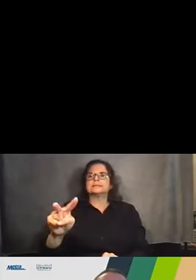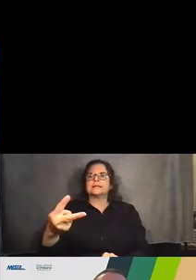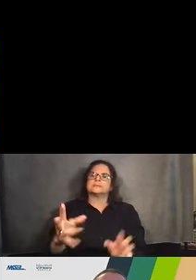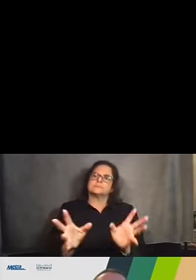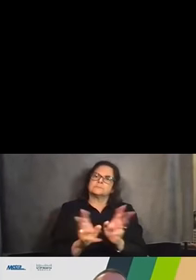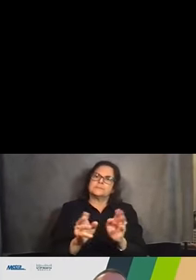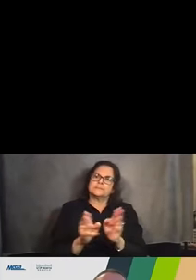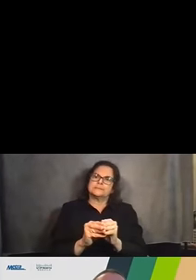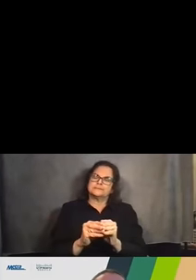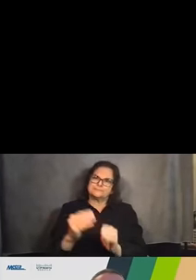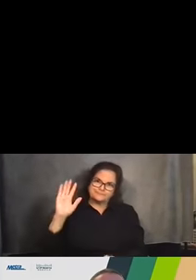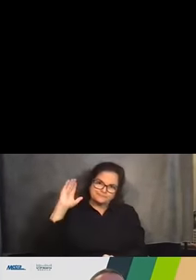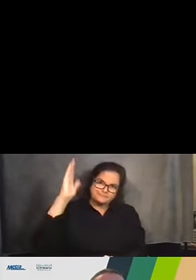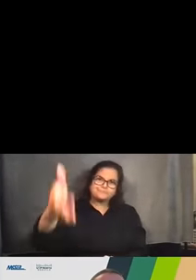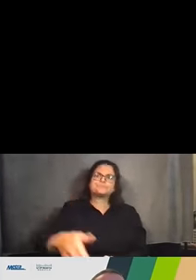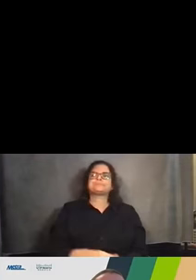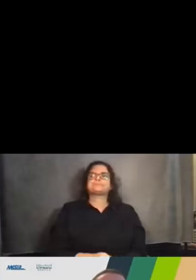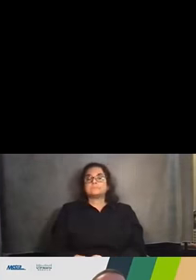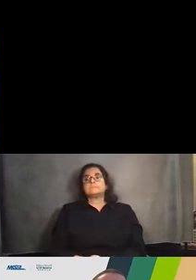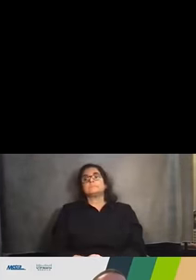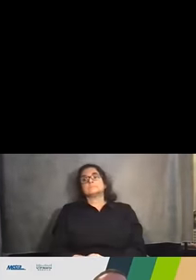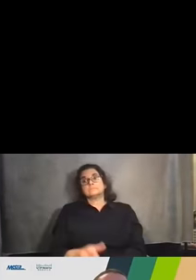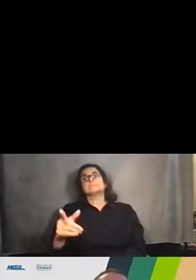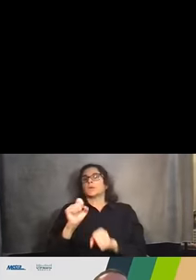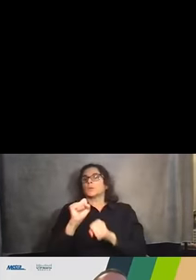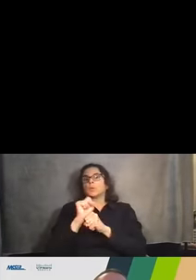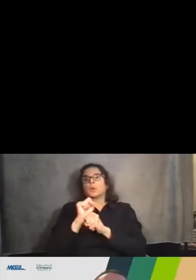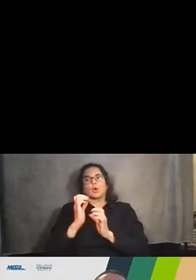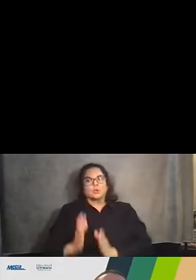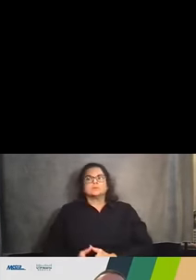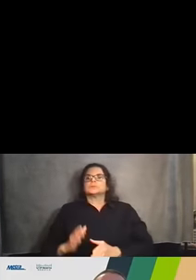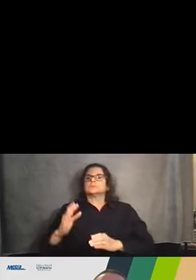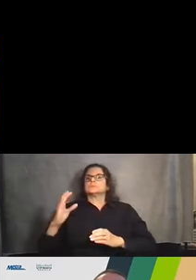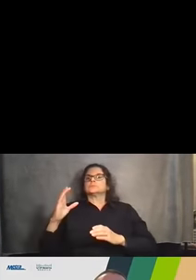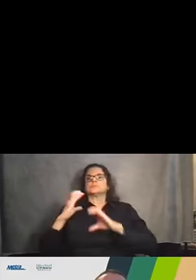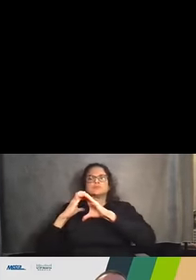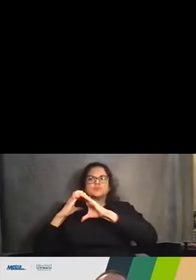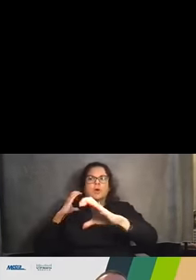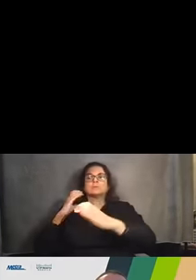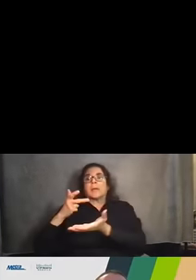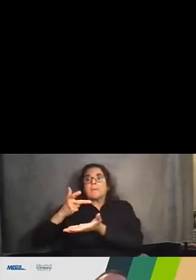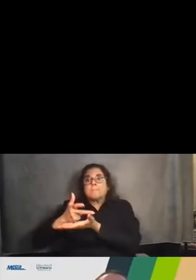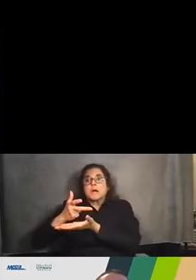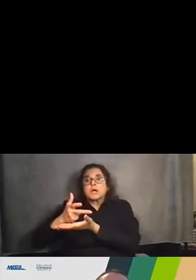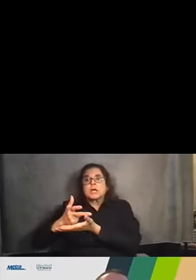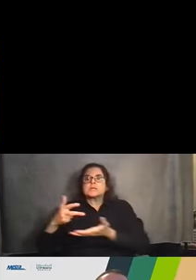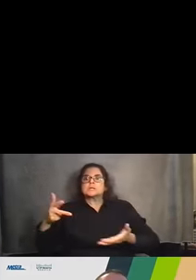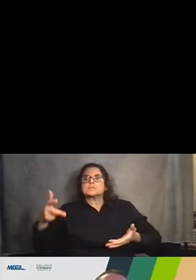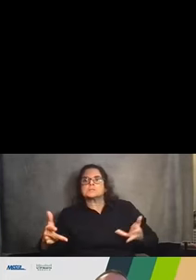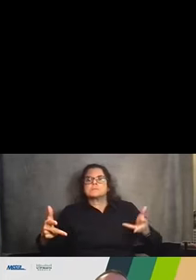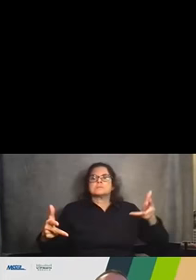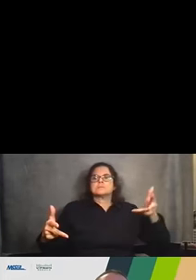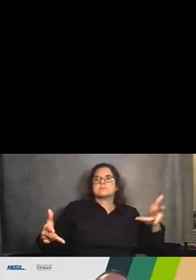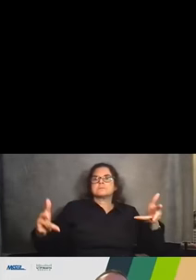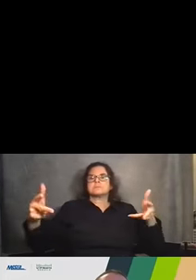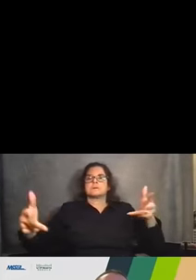There will be a presence of construction workers obviously and equipment parking spots may be needed for construction workers as work